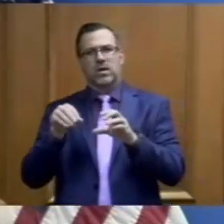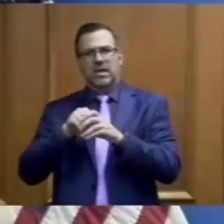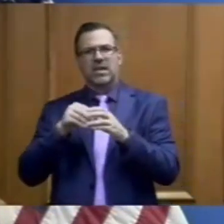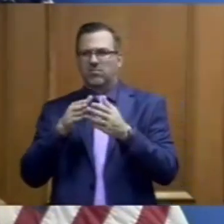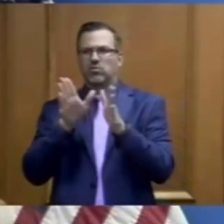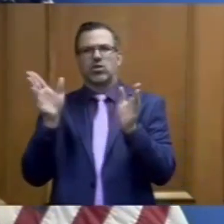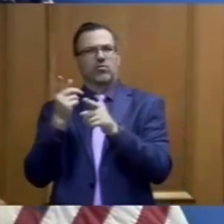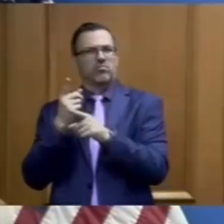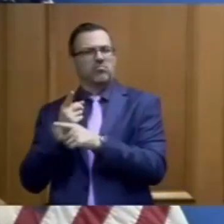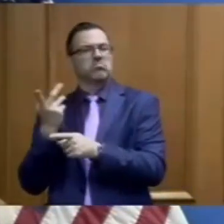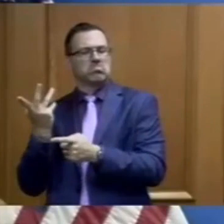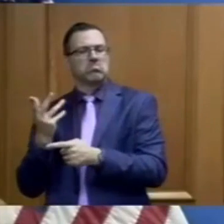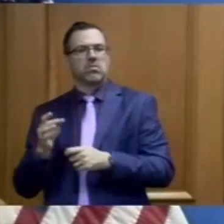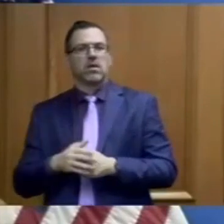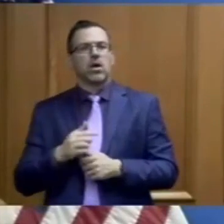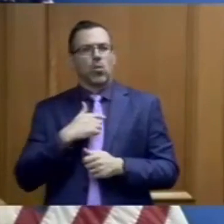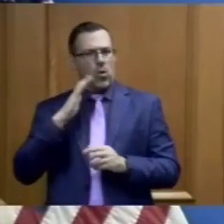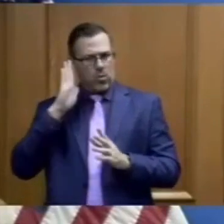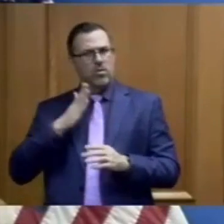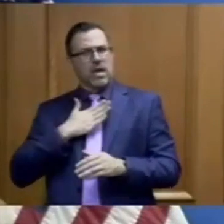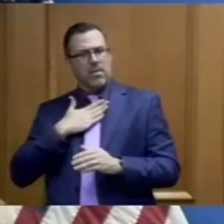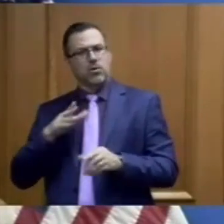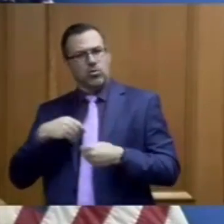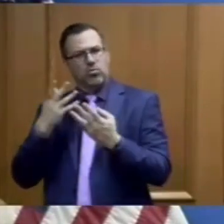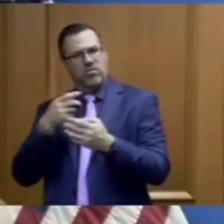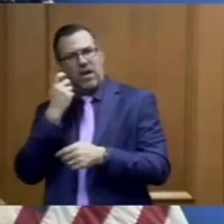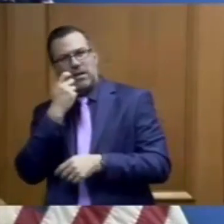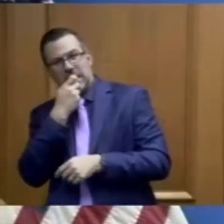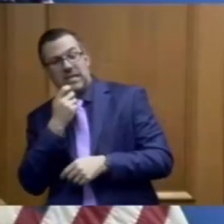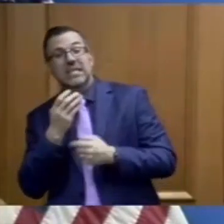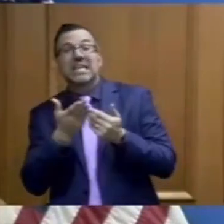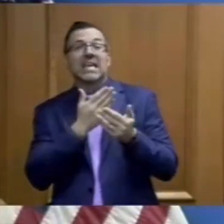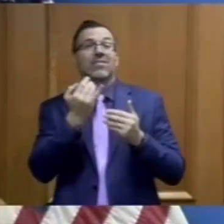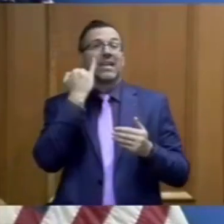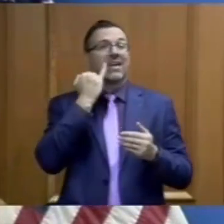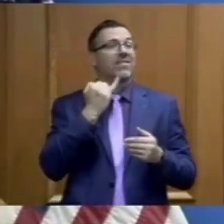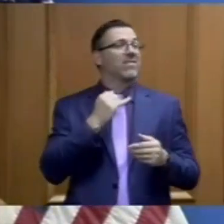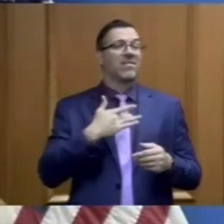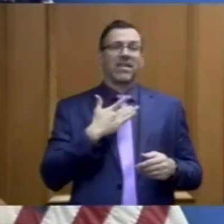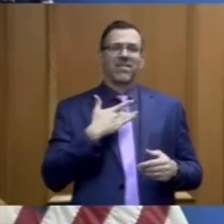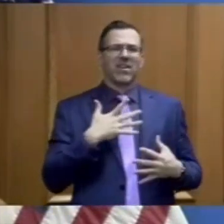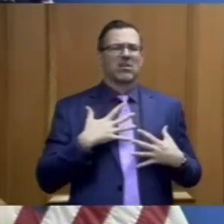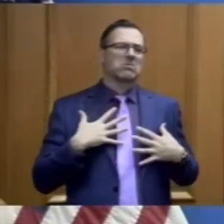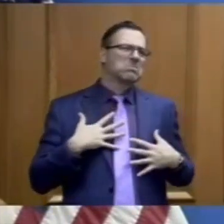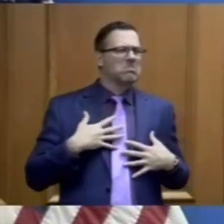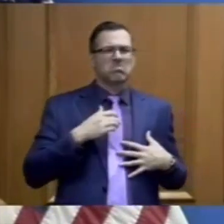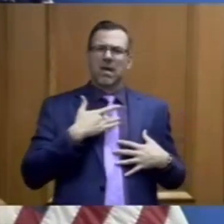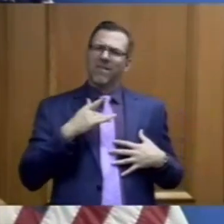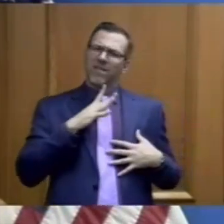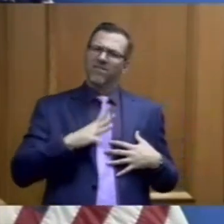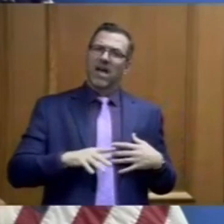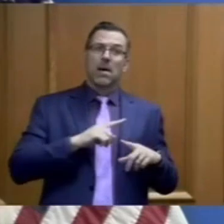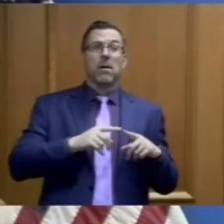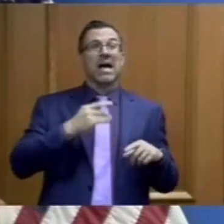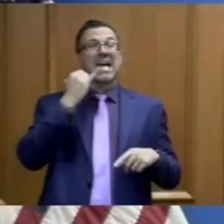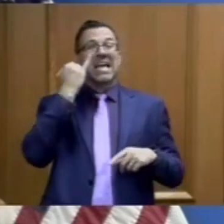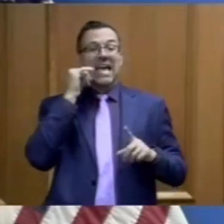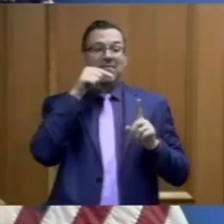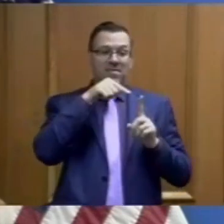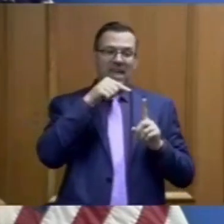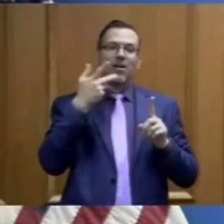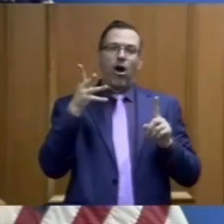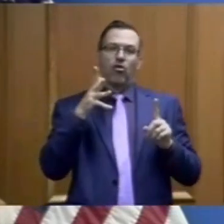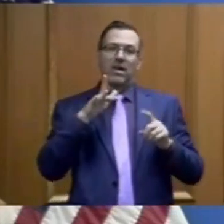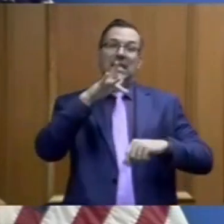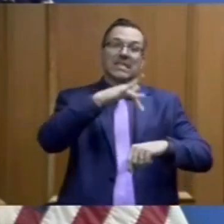we provide that testing. And then even if they don't have symptoms, if they have been in contact or in the same area as a positive case,